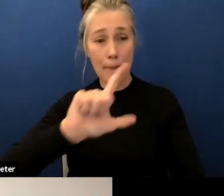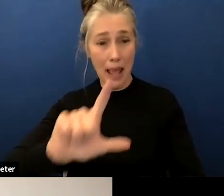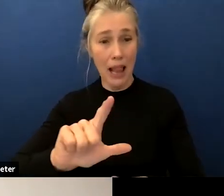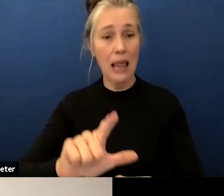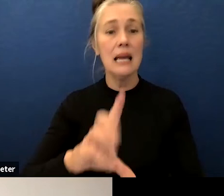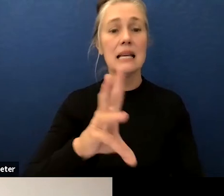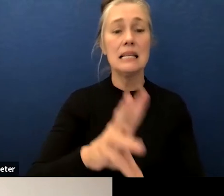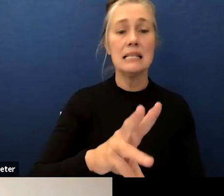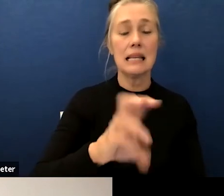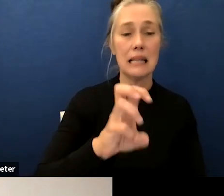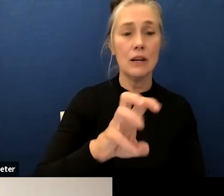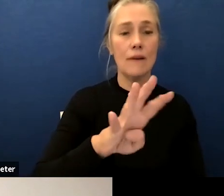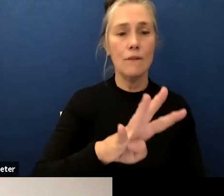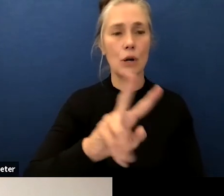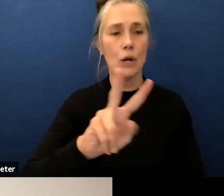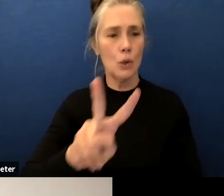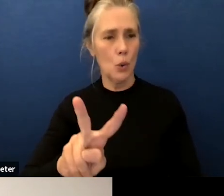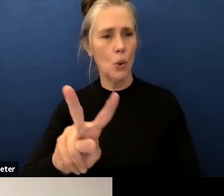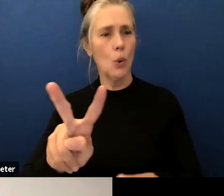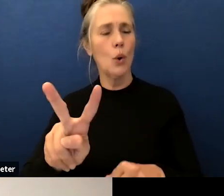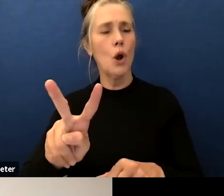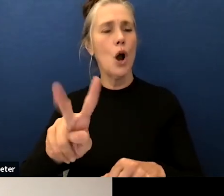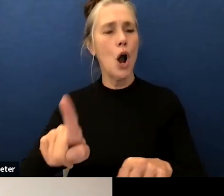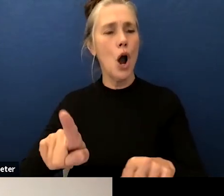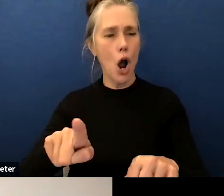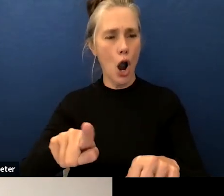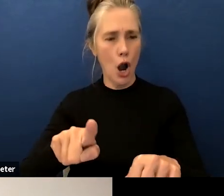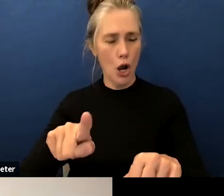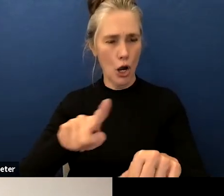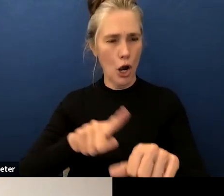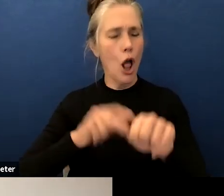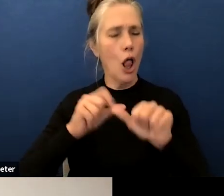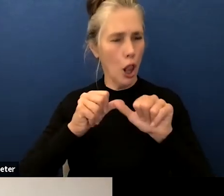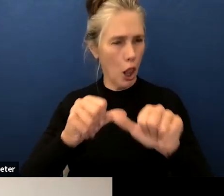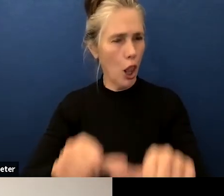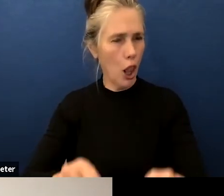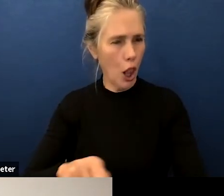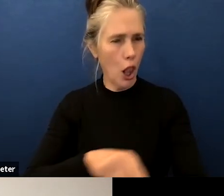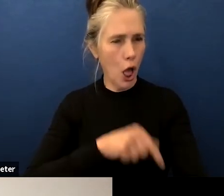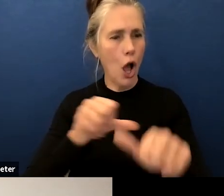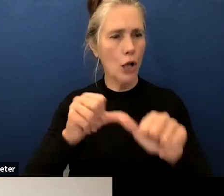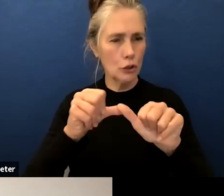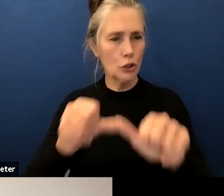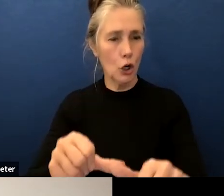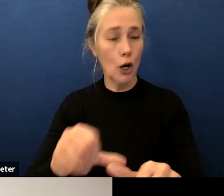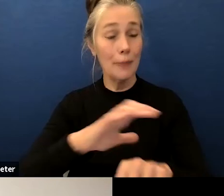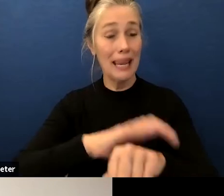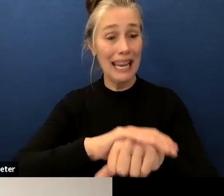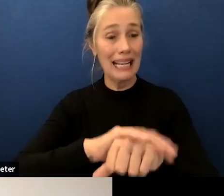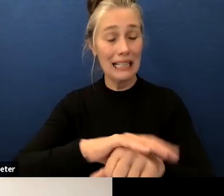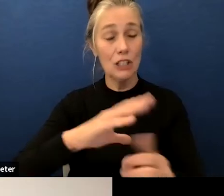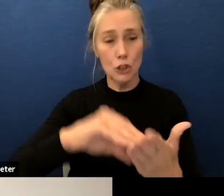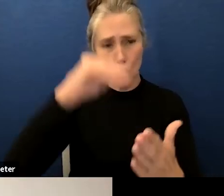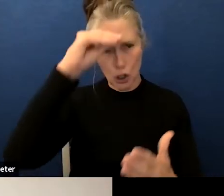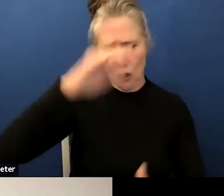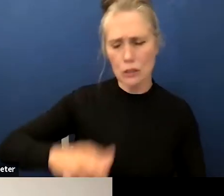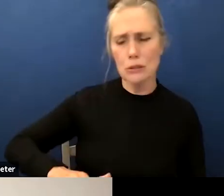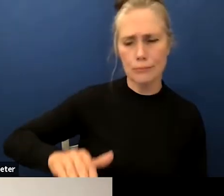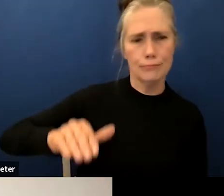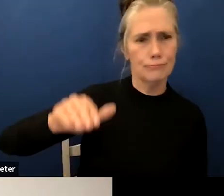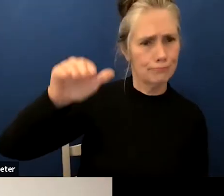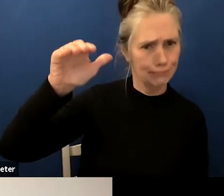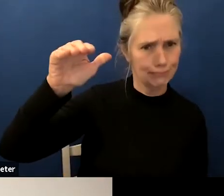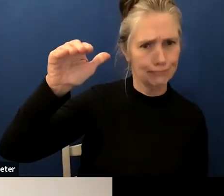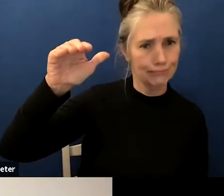being identified as long-term english learners meaning they have been an